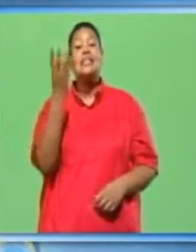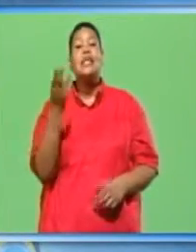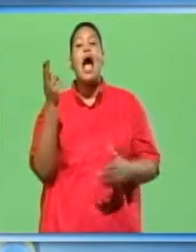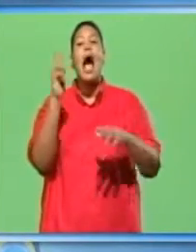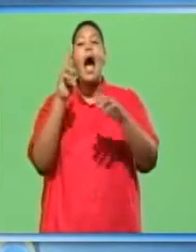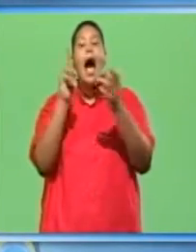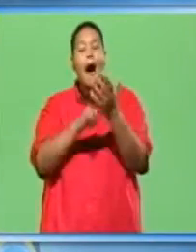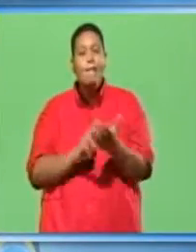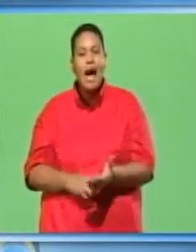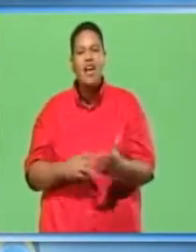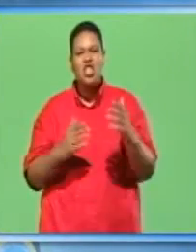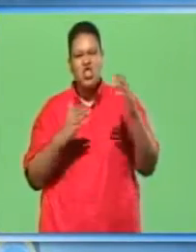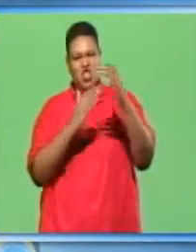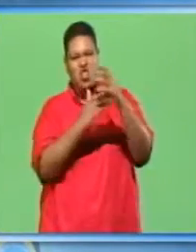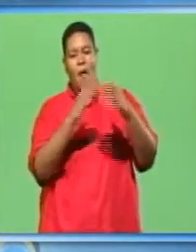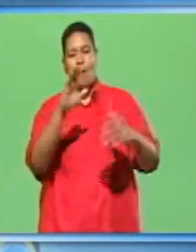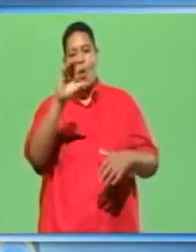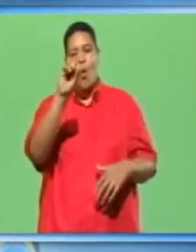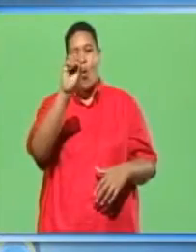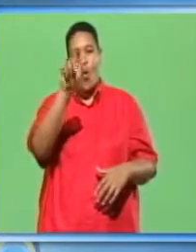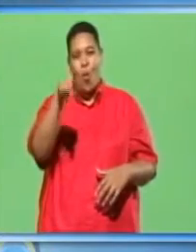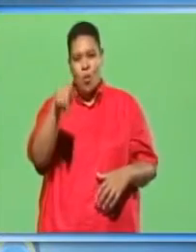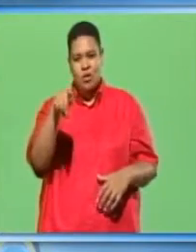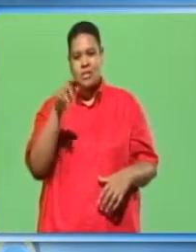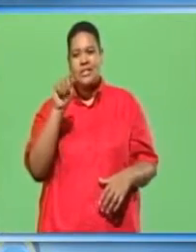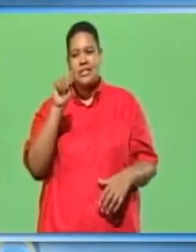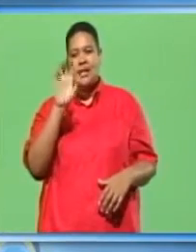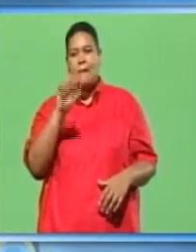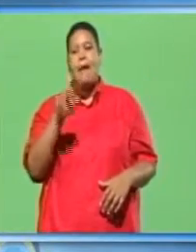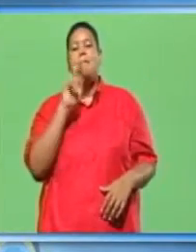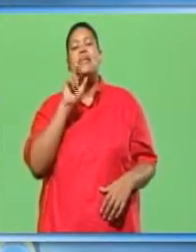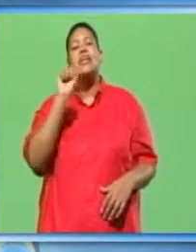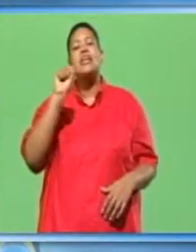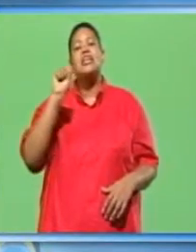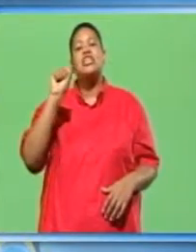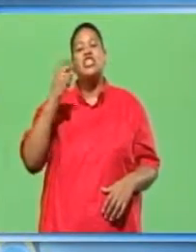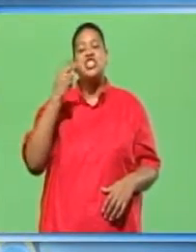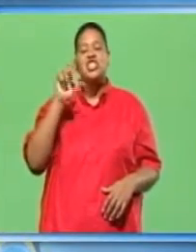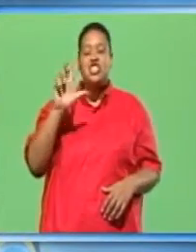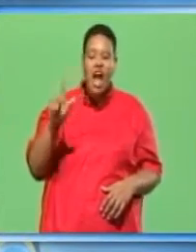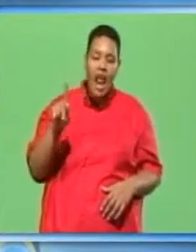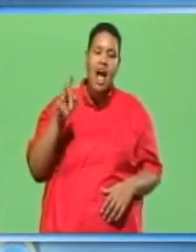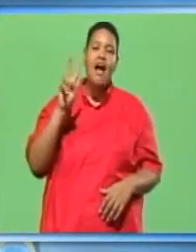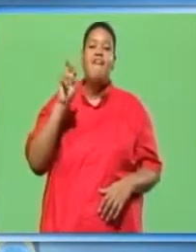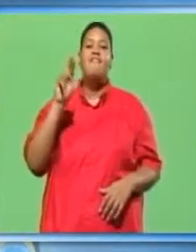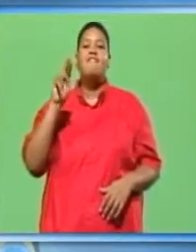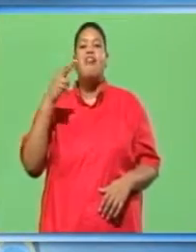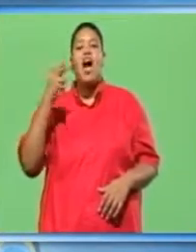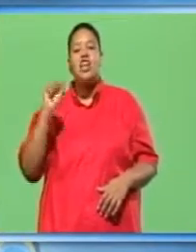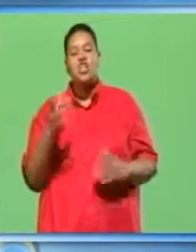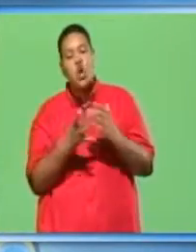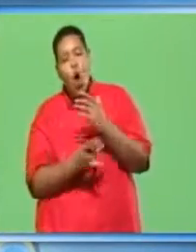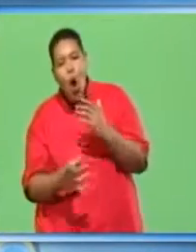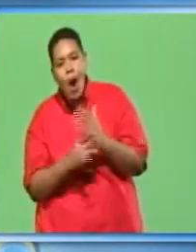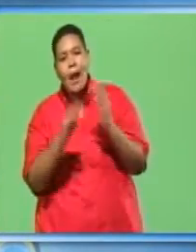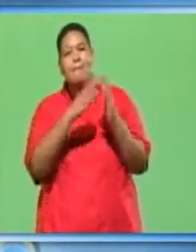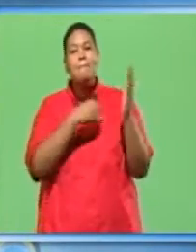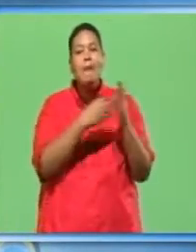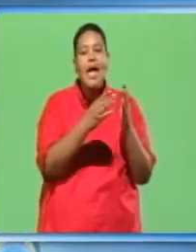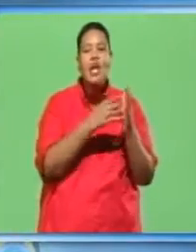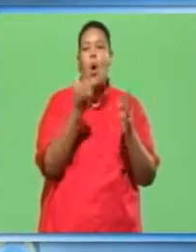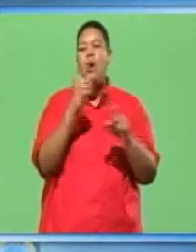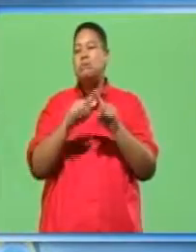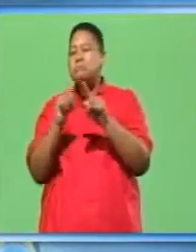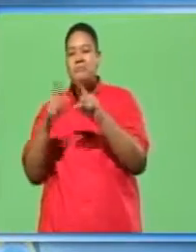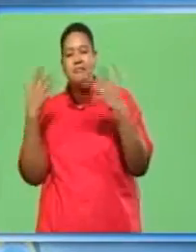coat. A top coat may be shellac, varnish, lacquer, penetrating oil, paint or enamel or